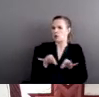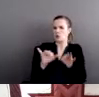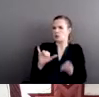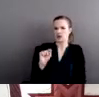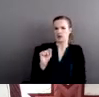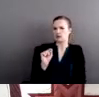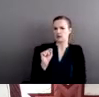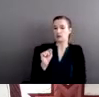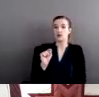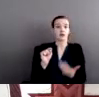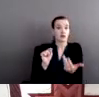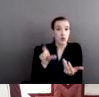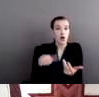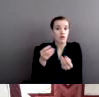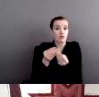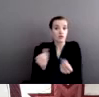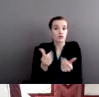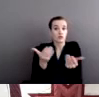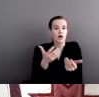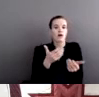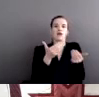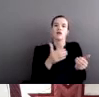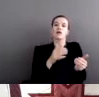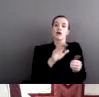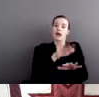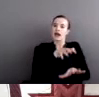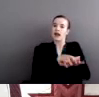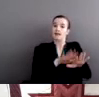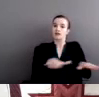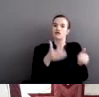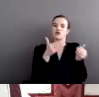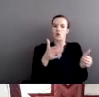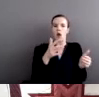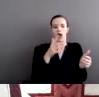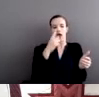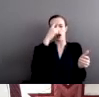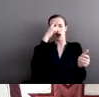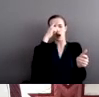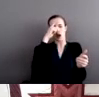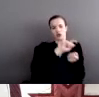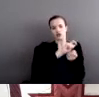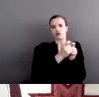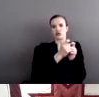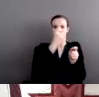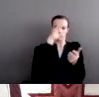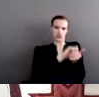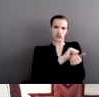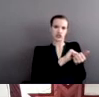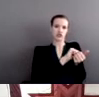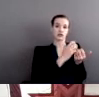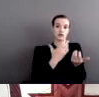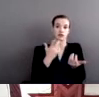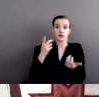native children. Again, this is not a covert activity. It is the overt policy in this